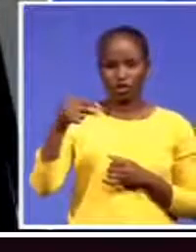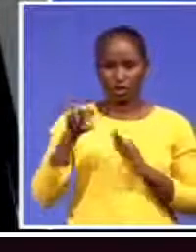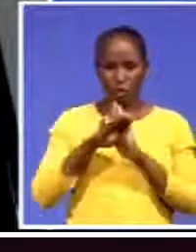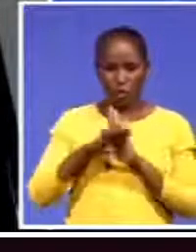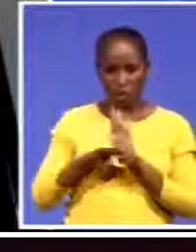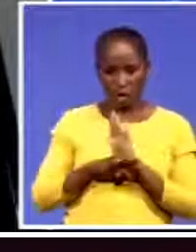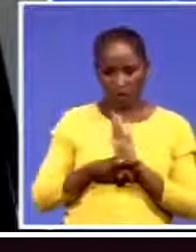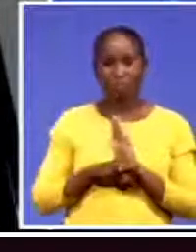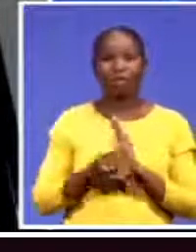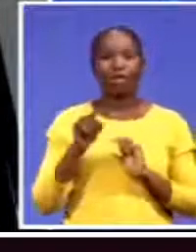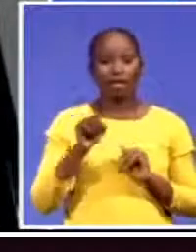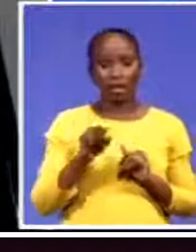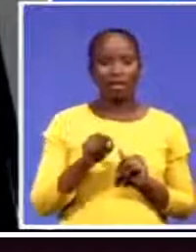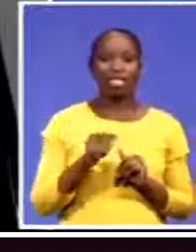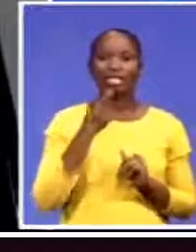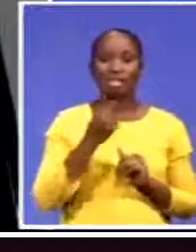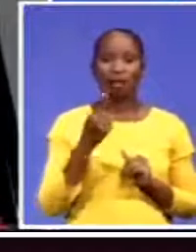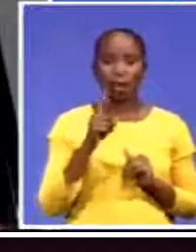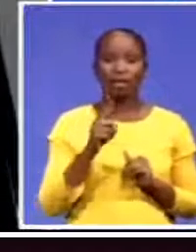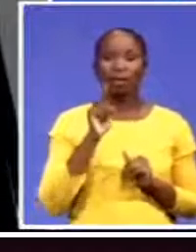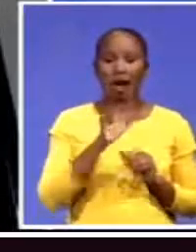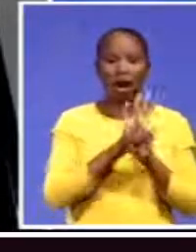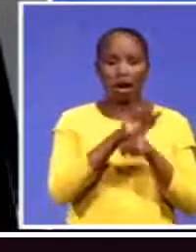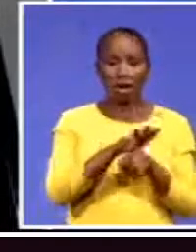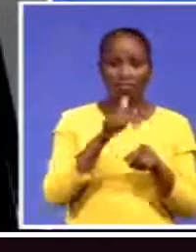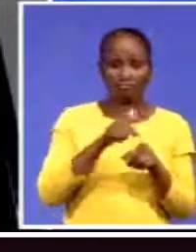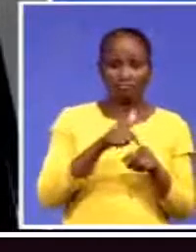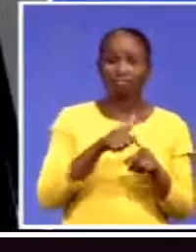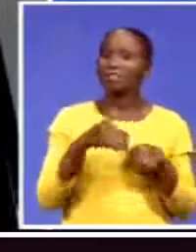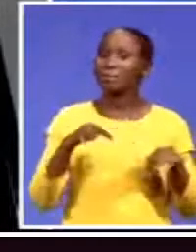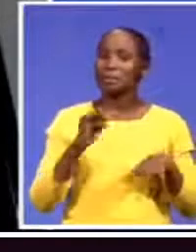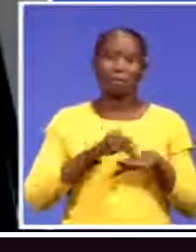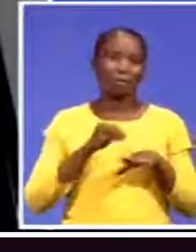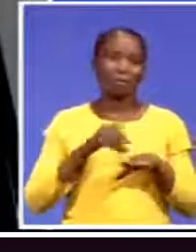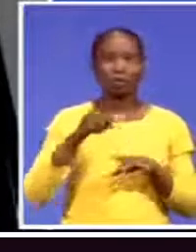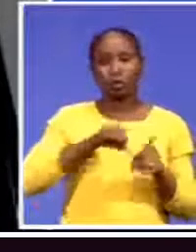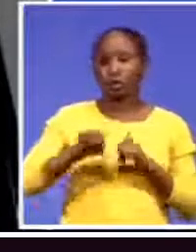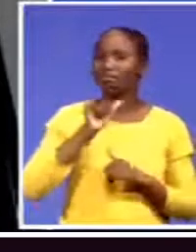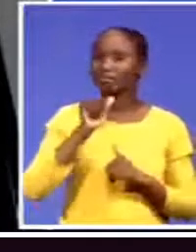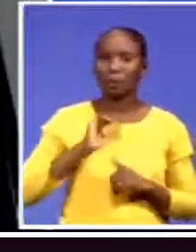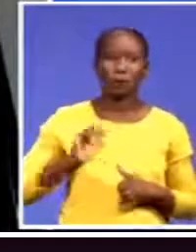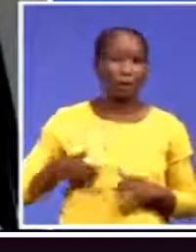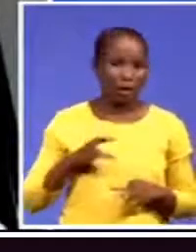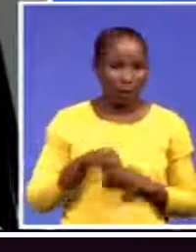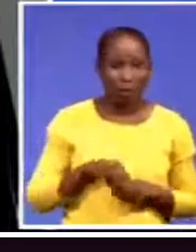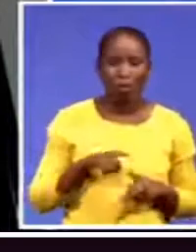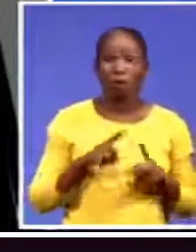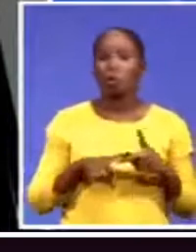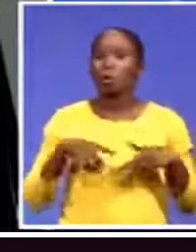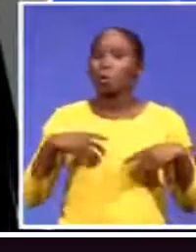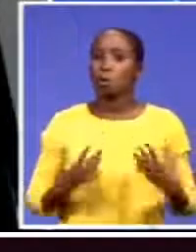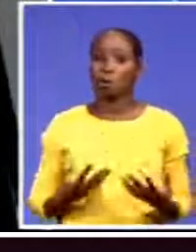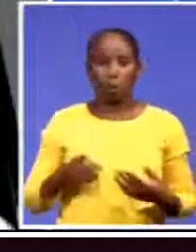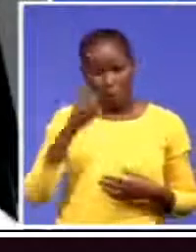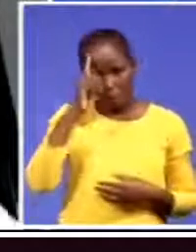say discrimination is a social issue, whether it be about women on boards, whether it be about the likes of the Black Lives Matter, or all the historic